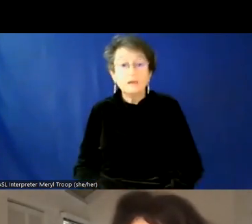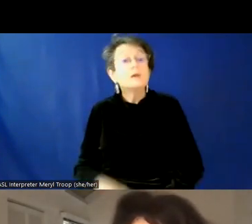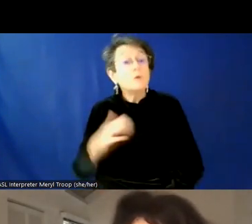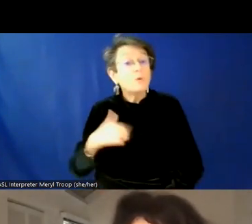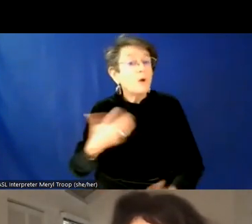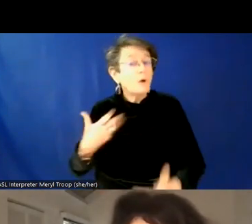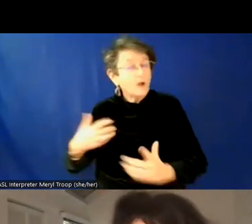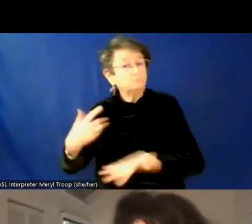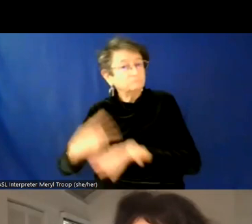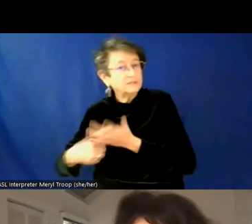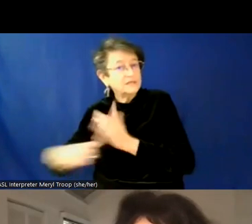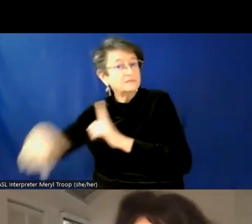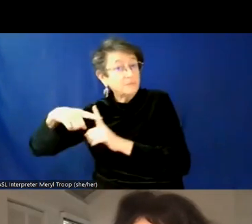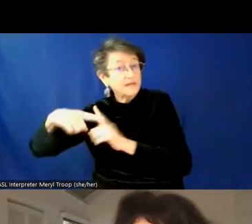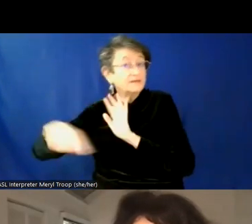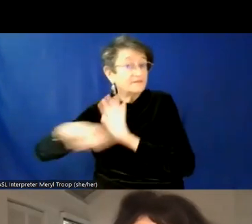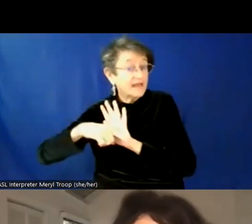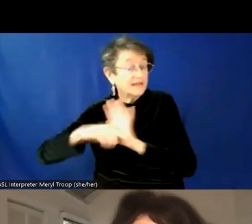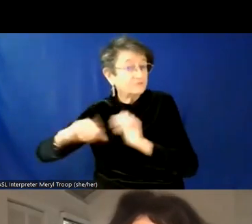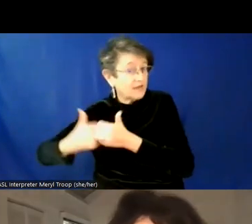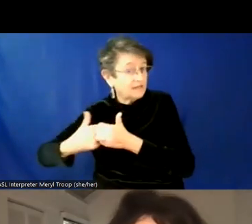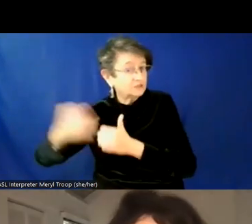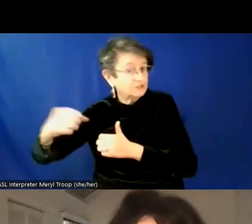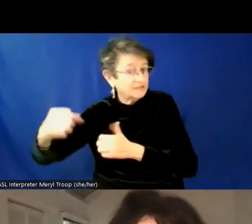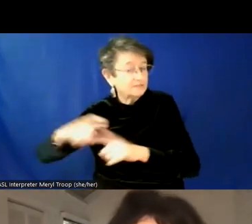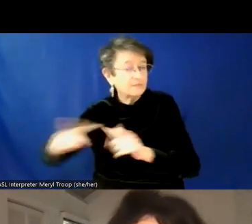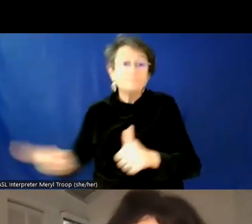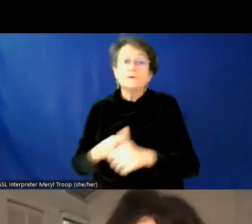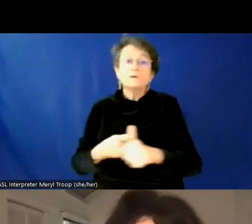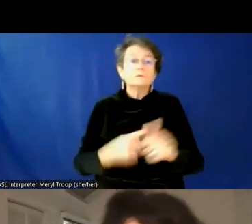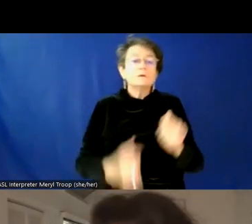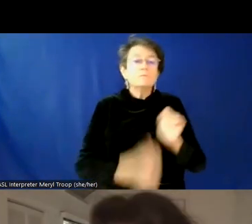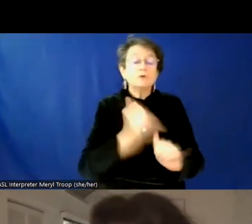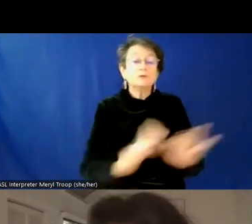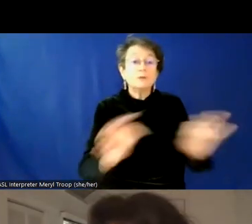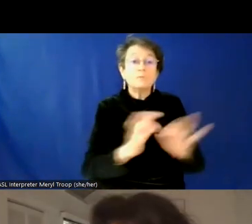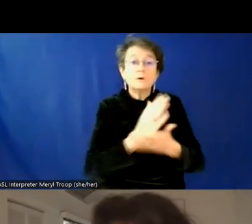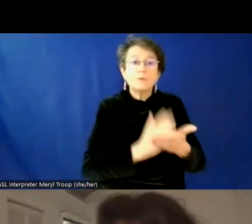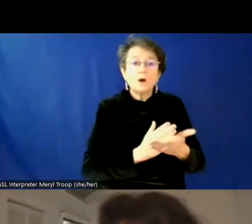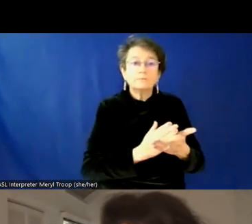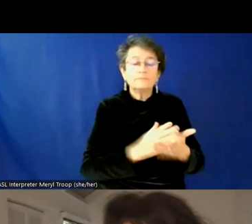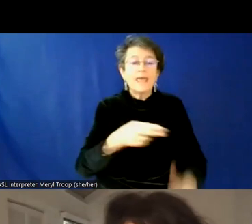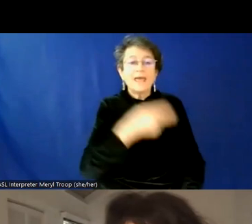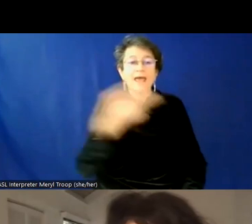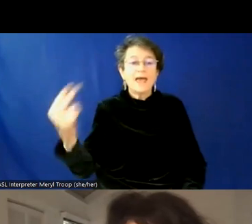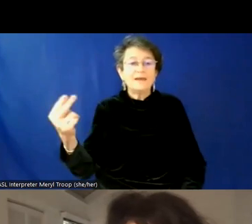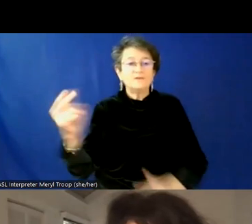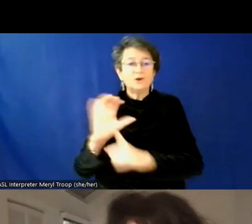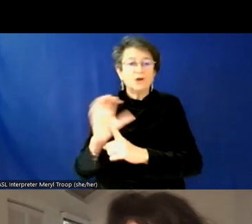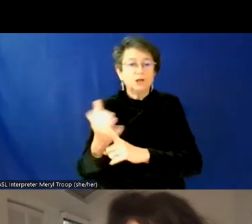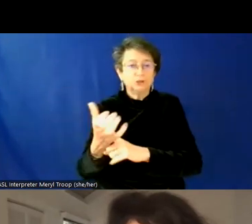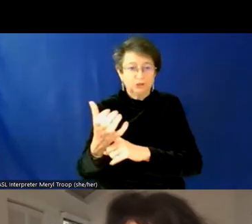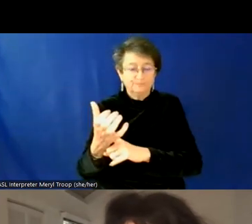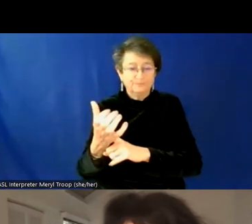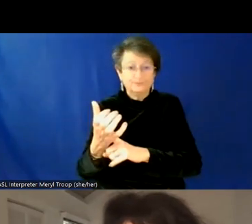just want to maybe level set, um, some important aspects of that, which is the culture at Hannaford, which I think is really important,